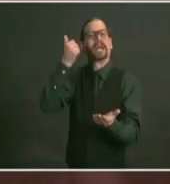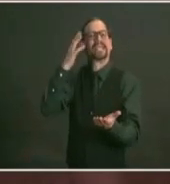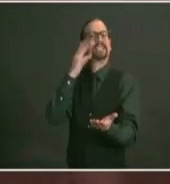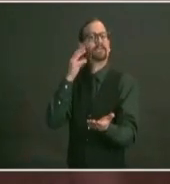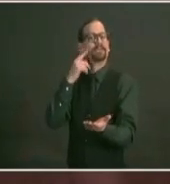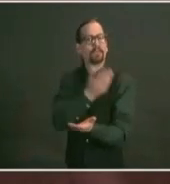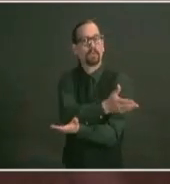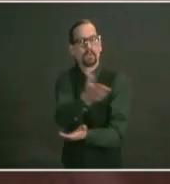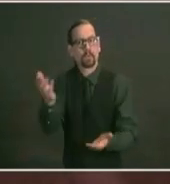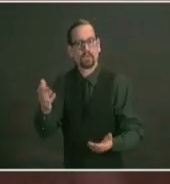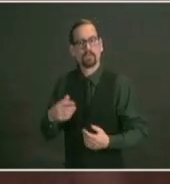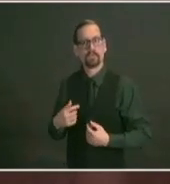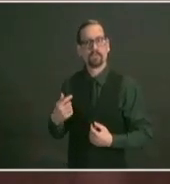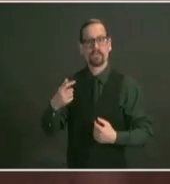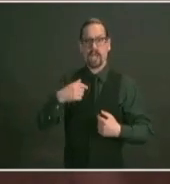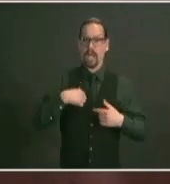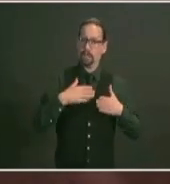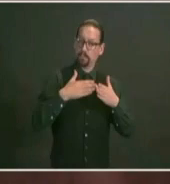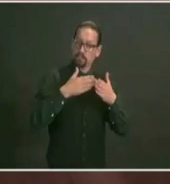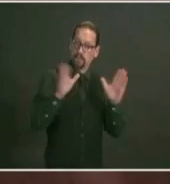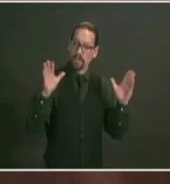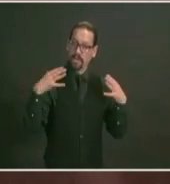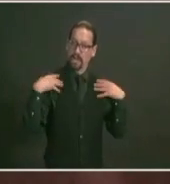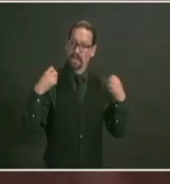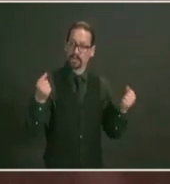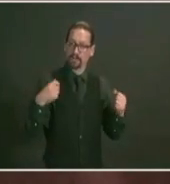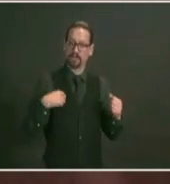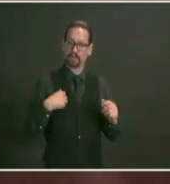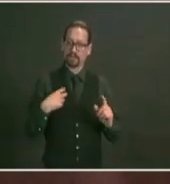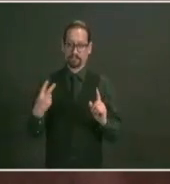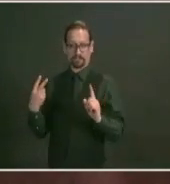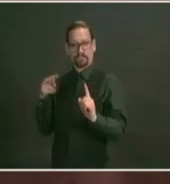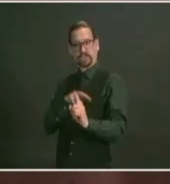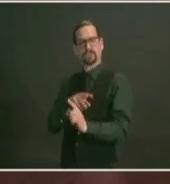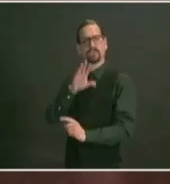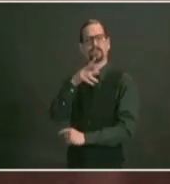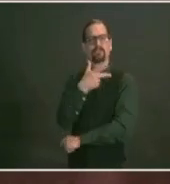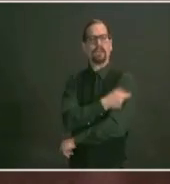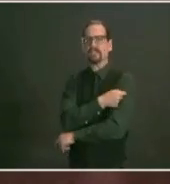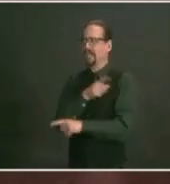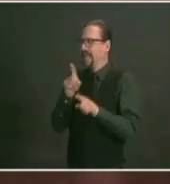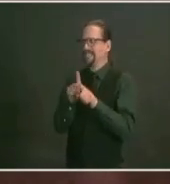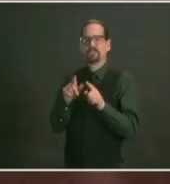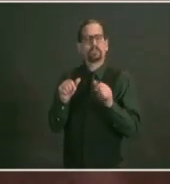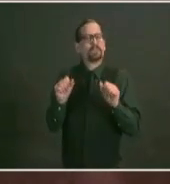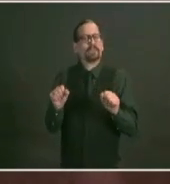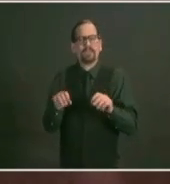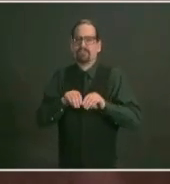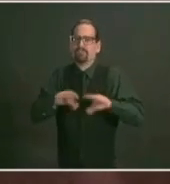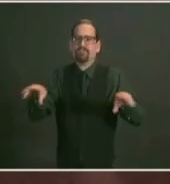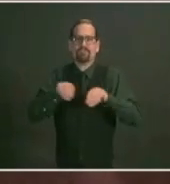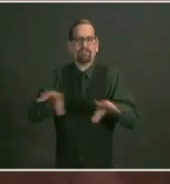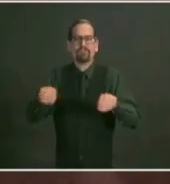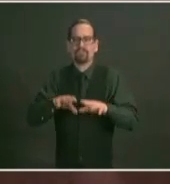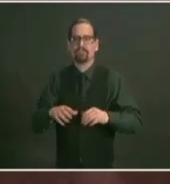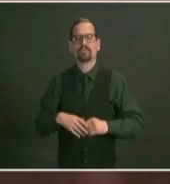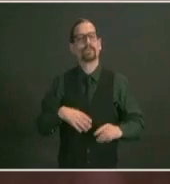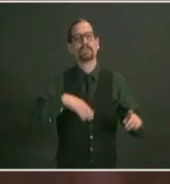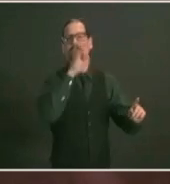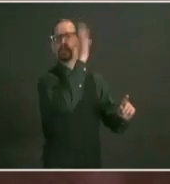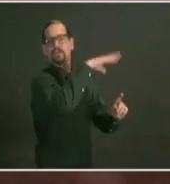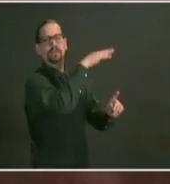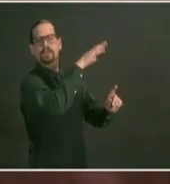perspective and for the state of rhode island is to get shots in arms as quick as we possibly can over the numbers of so 160